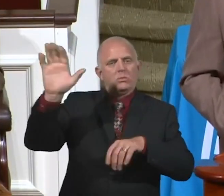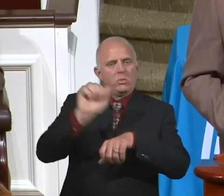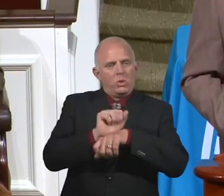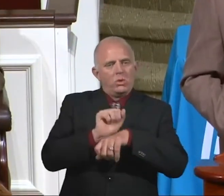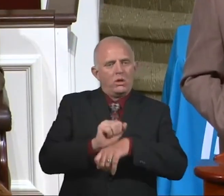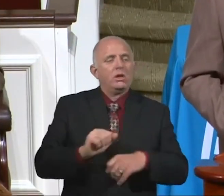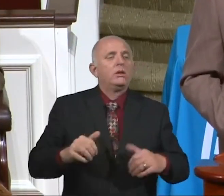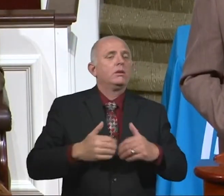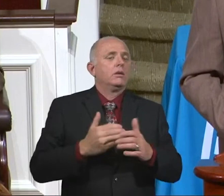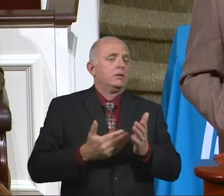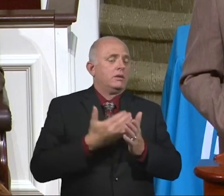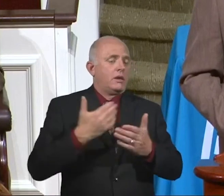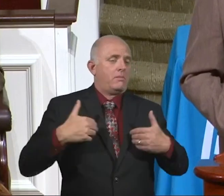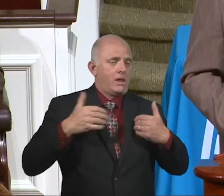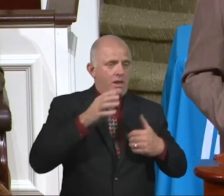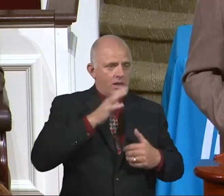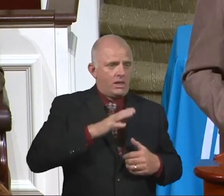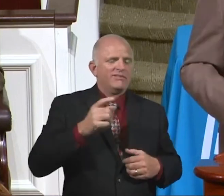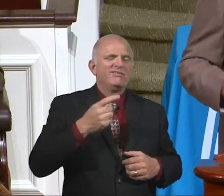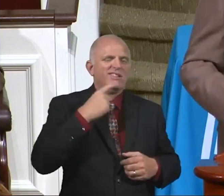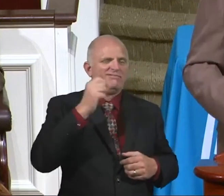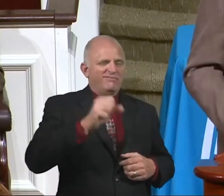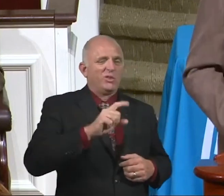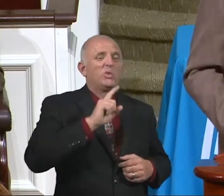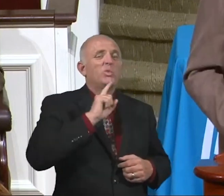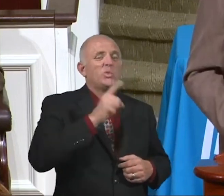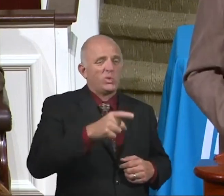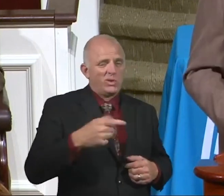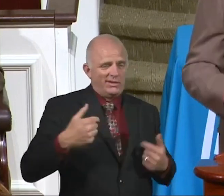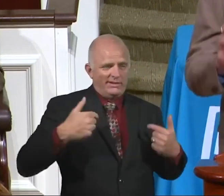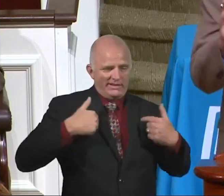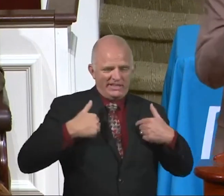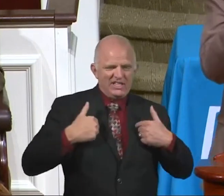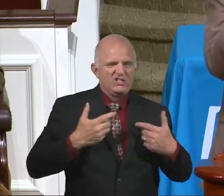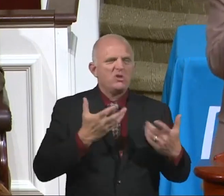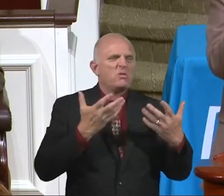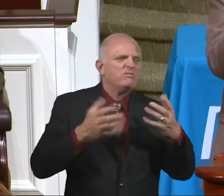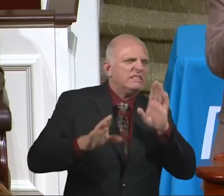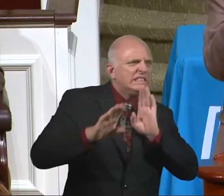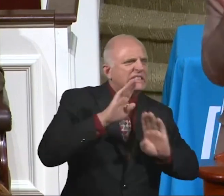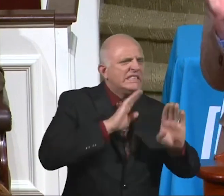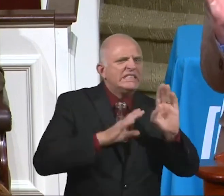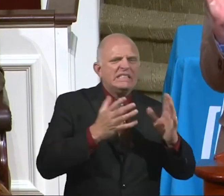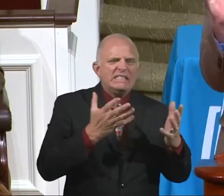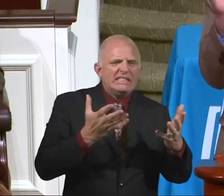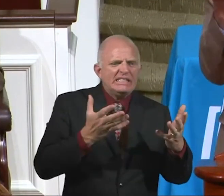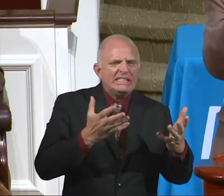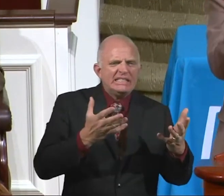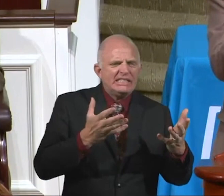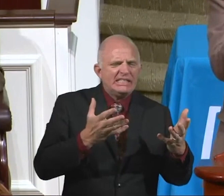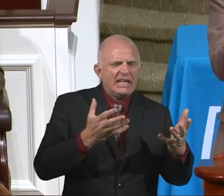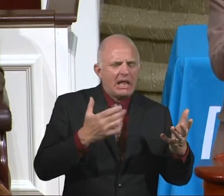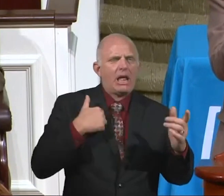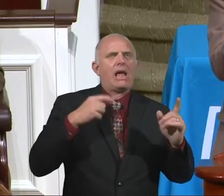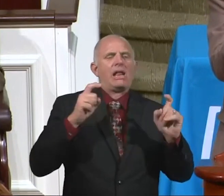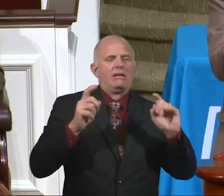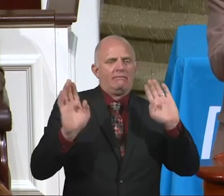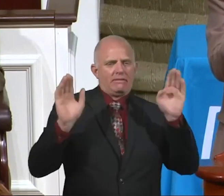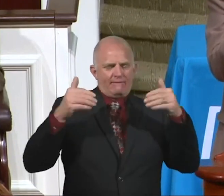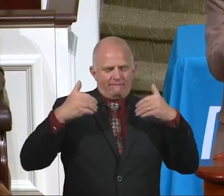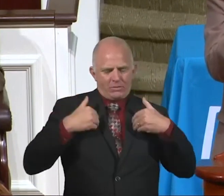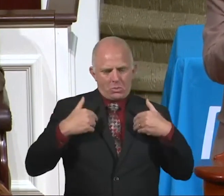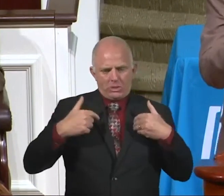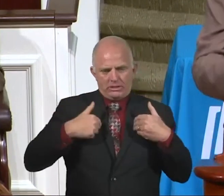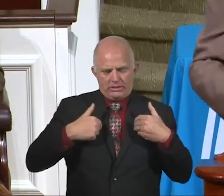years and it didn't work. I started just doing what God wanted me to do and it's amazing. He began to change. She began to change. God began to put something